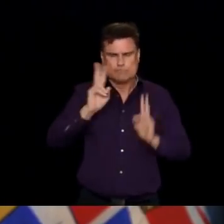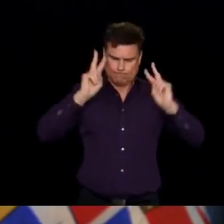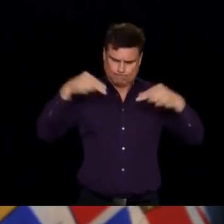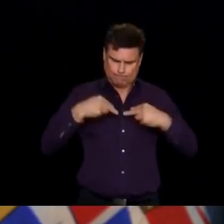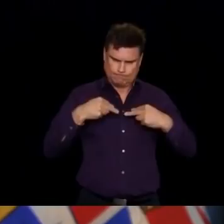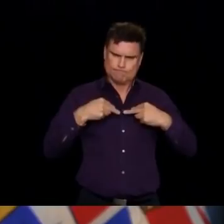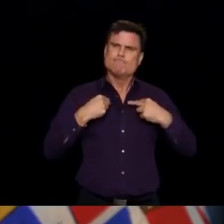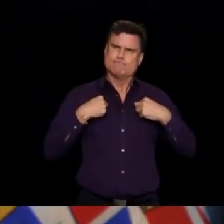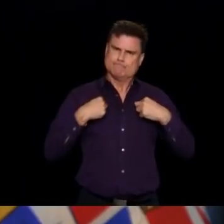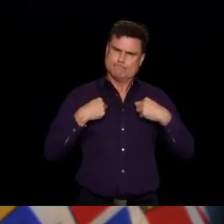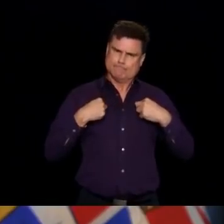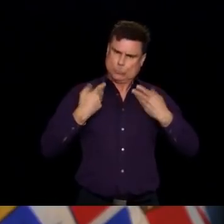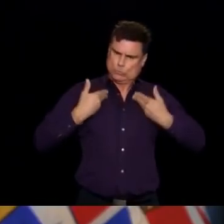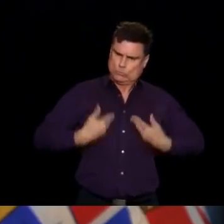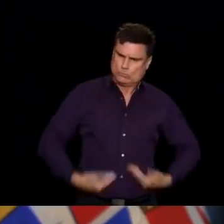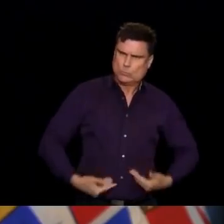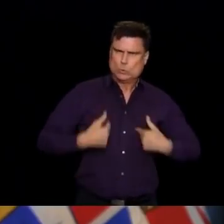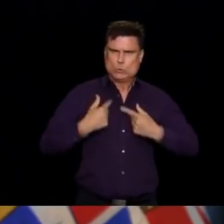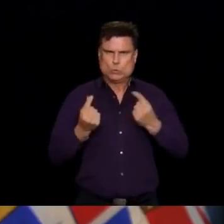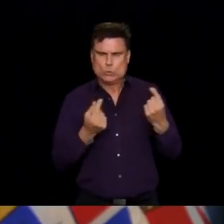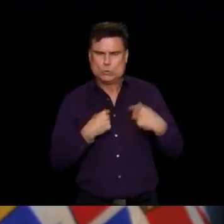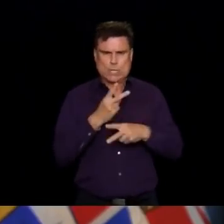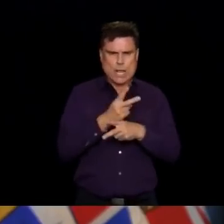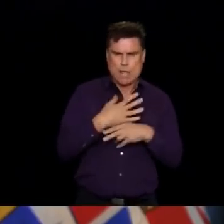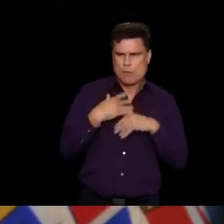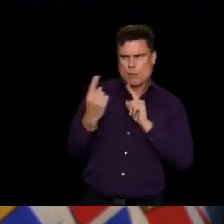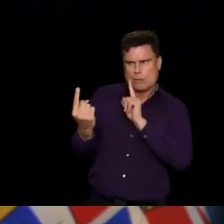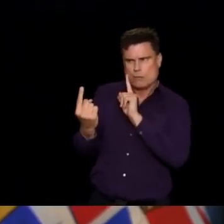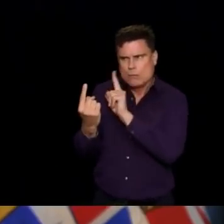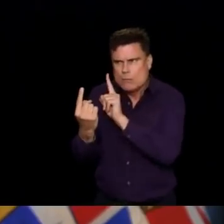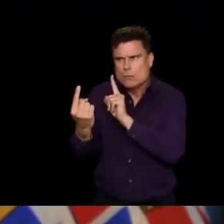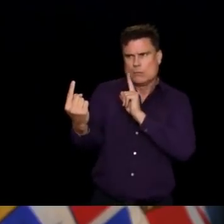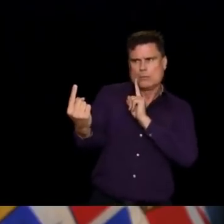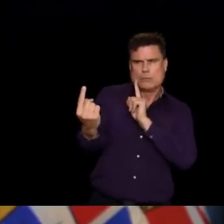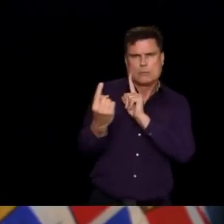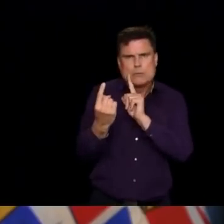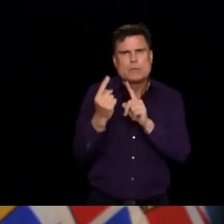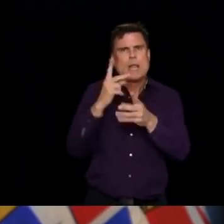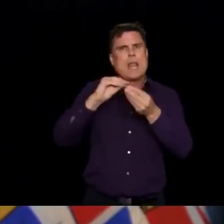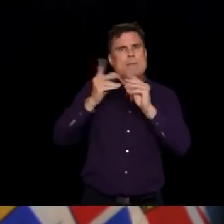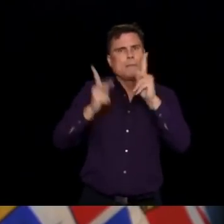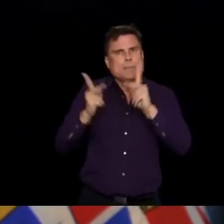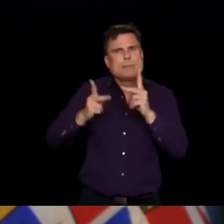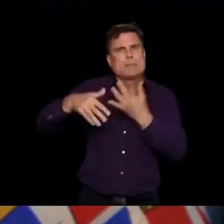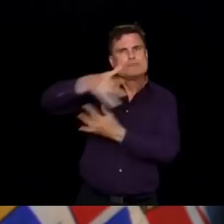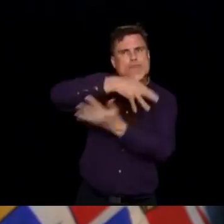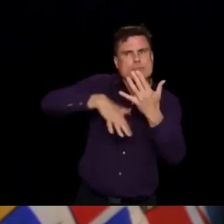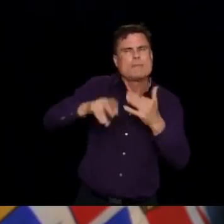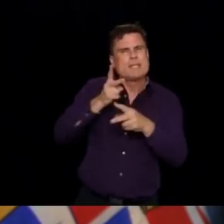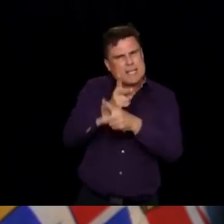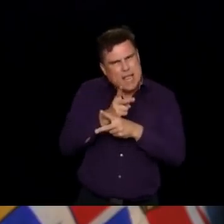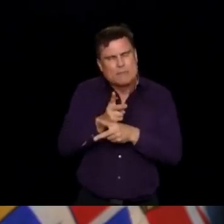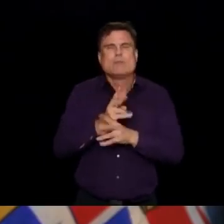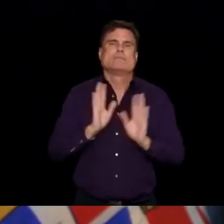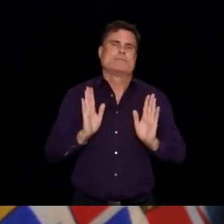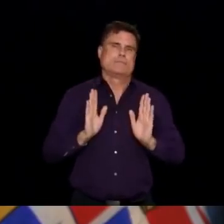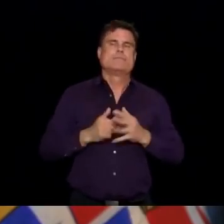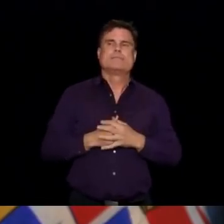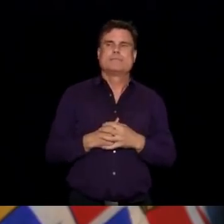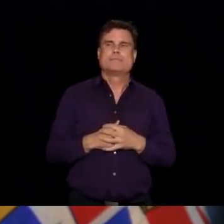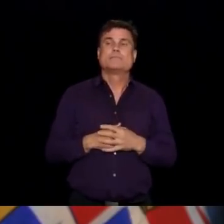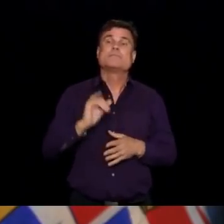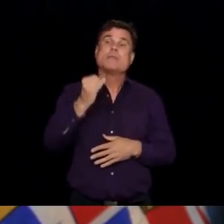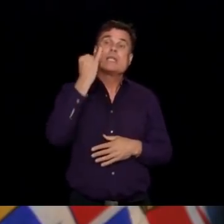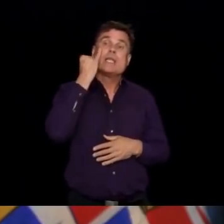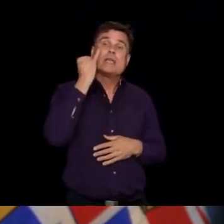who's in love, long-term care that we're going to visit, then we have to make that sacrifice of staying away from some of those settings where we